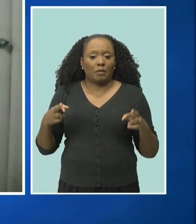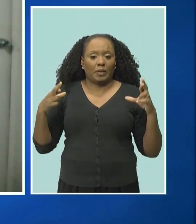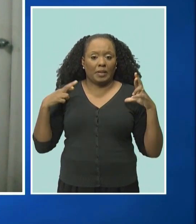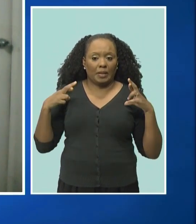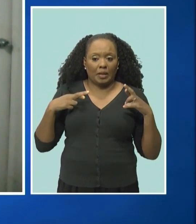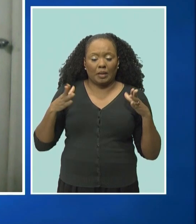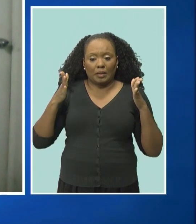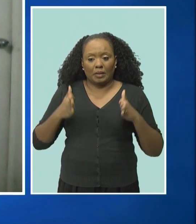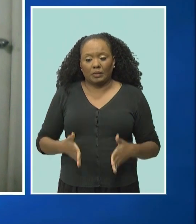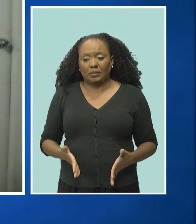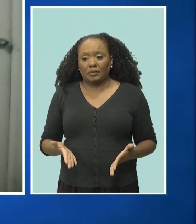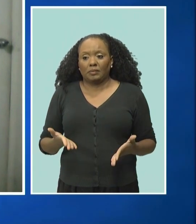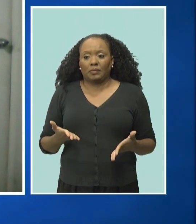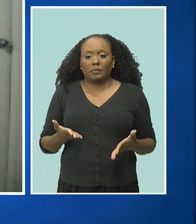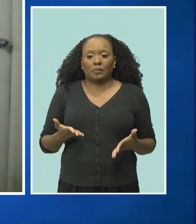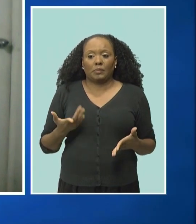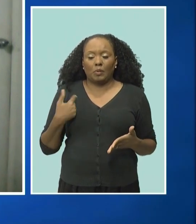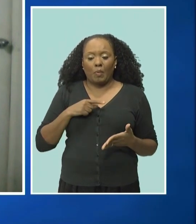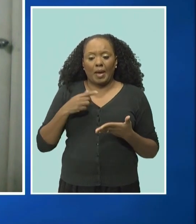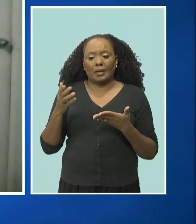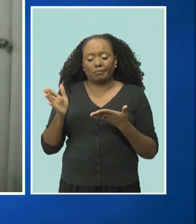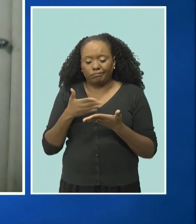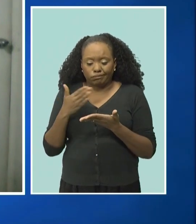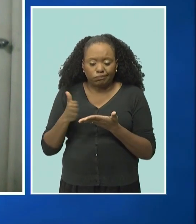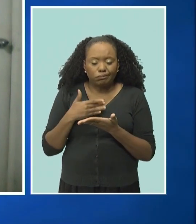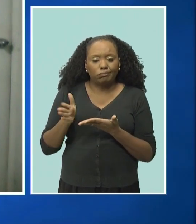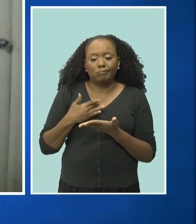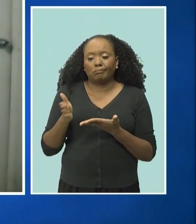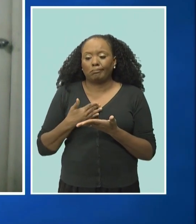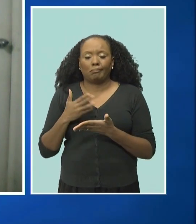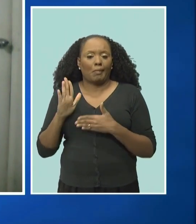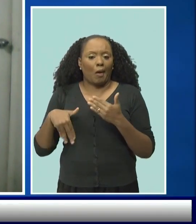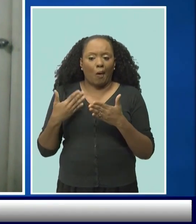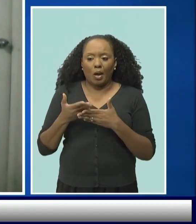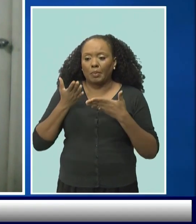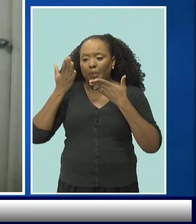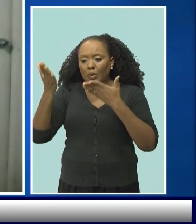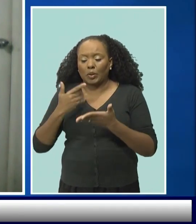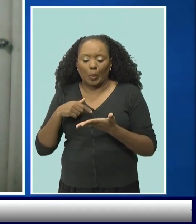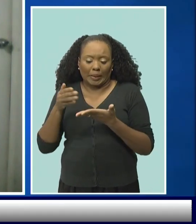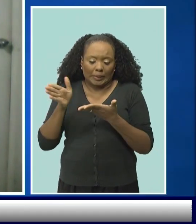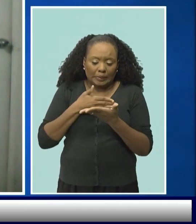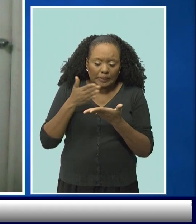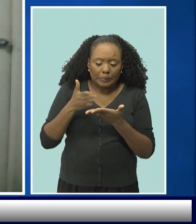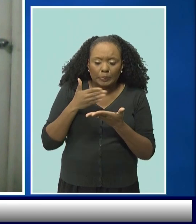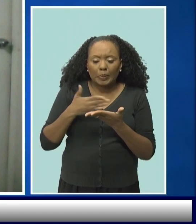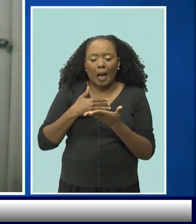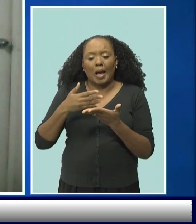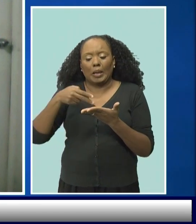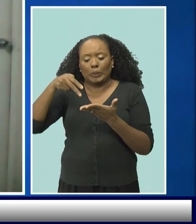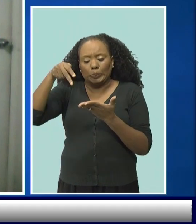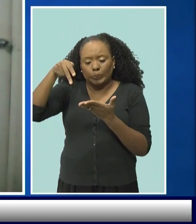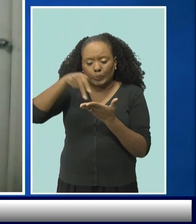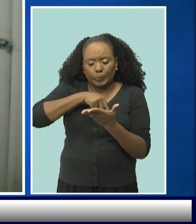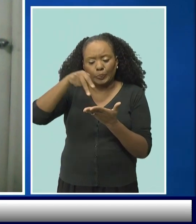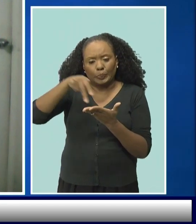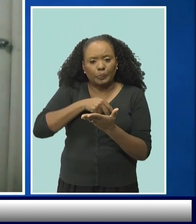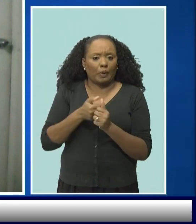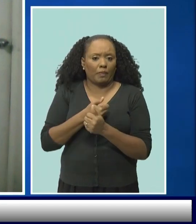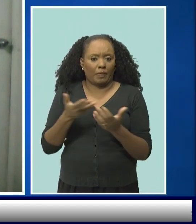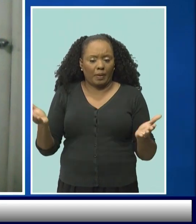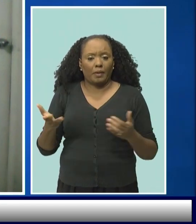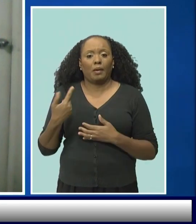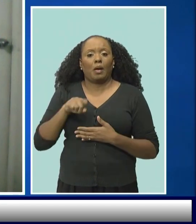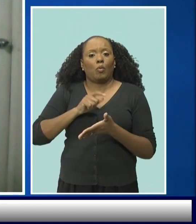commissioners that we have, we sift through all of the submissions. We are engaging with our stakeholders. We've written